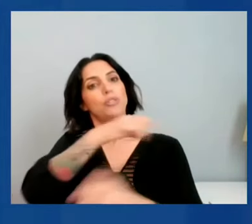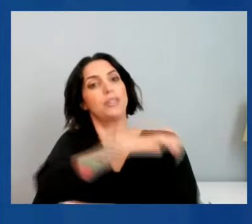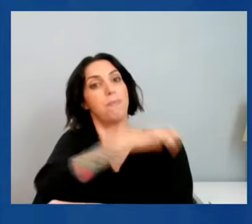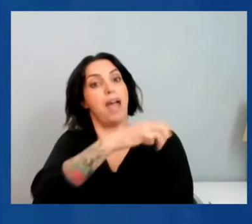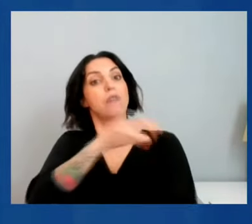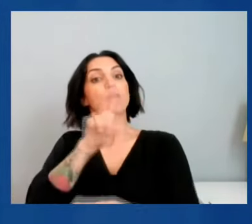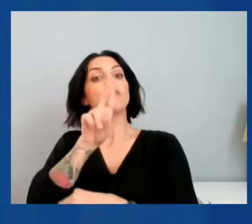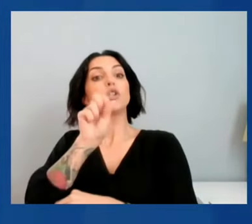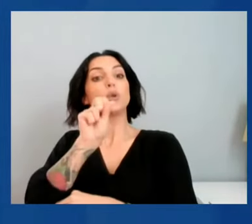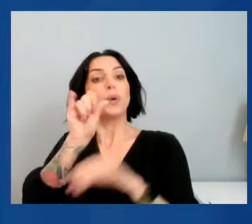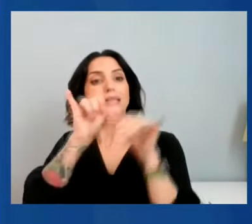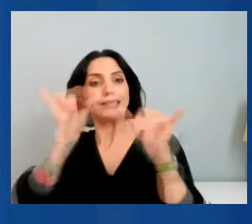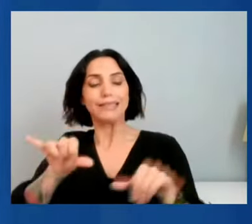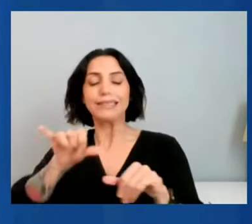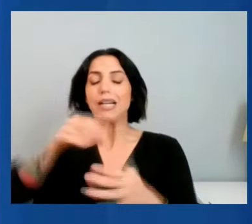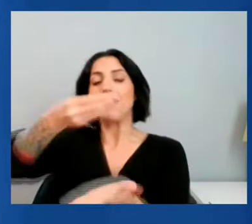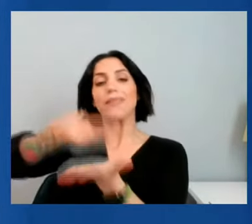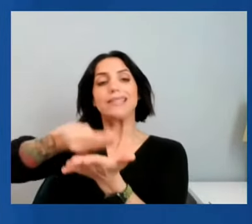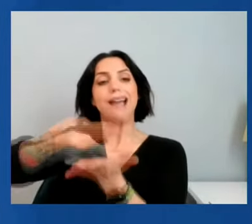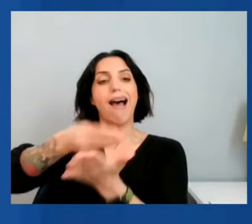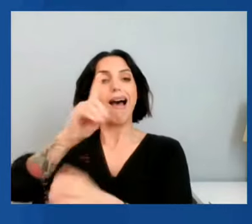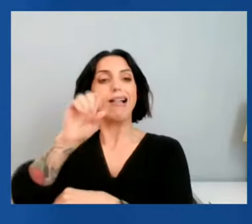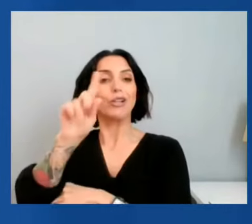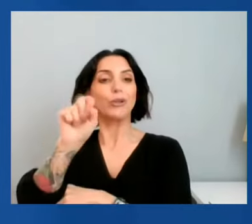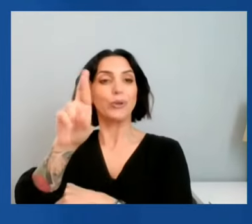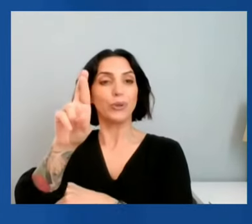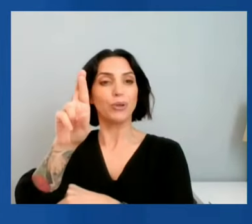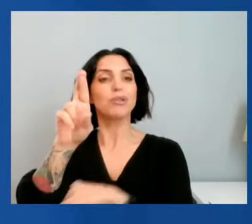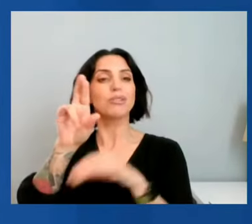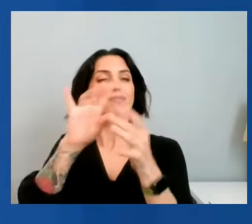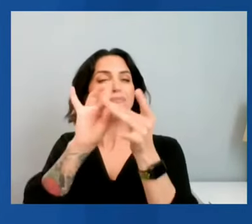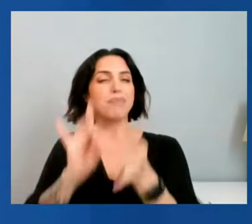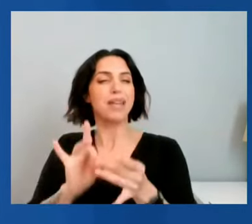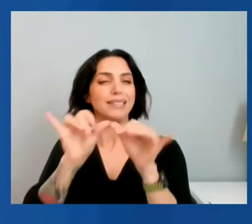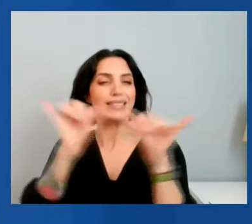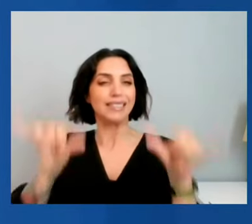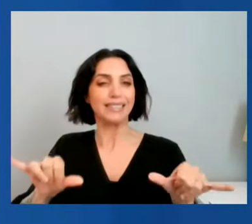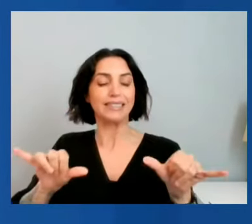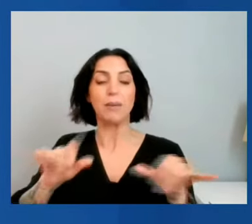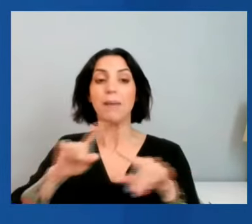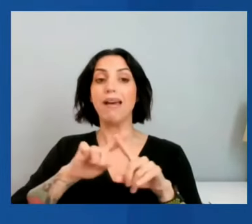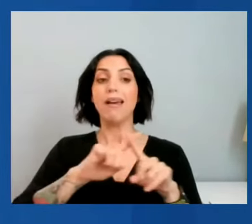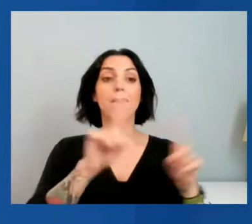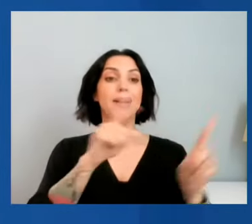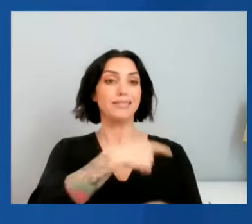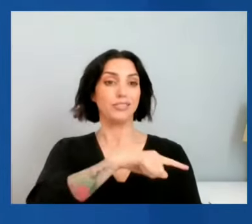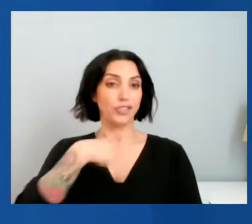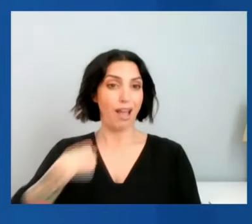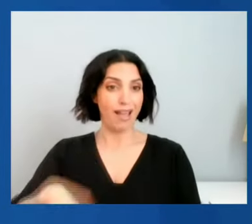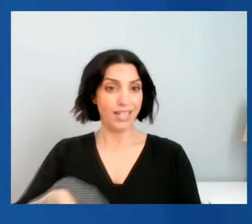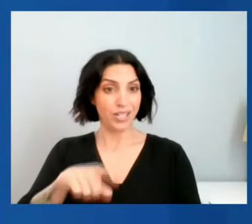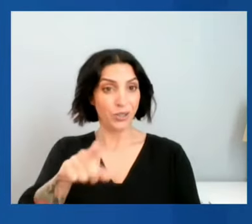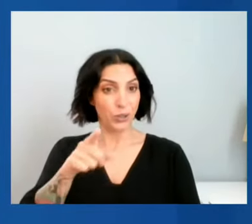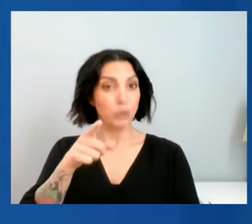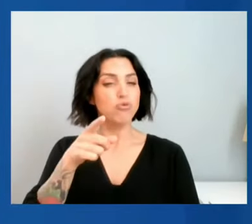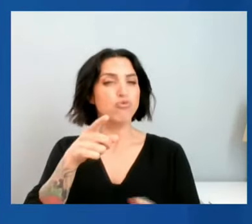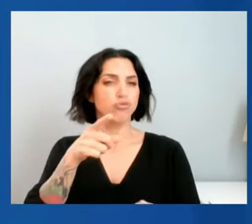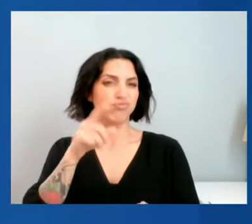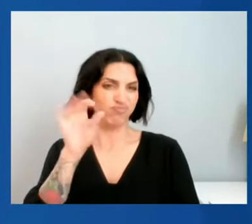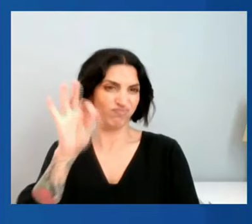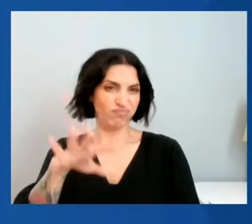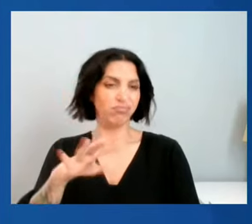system, the dollar-based system. On the other hand, where China has landed on all this, as you pointed out, not exactly